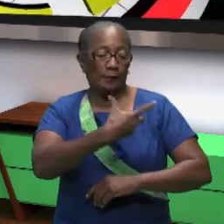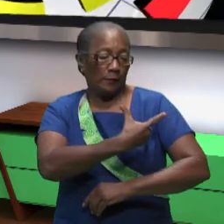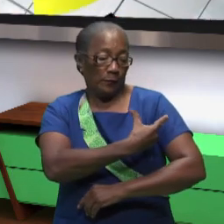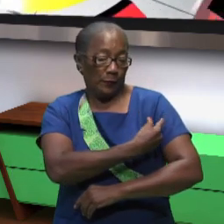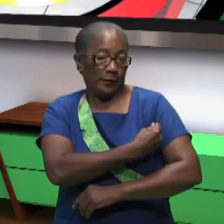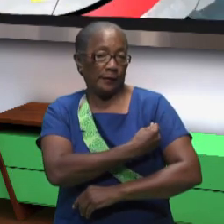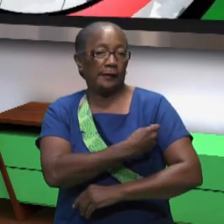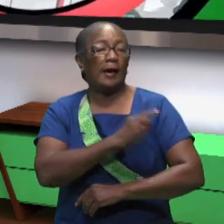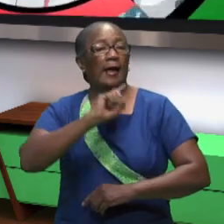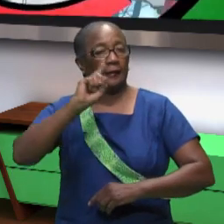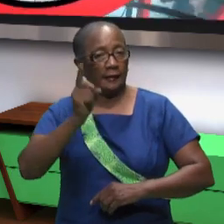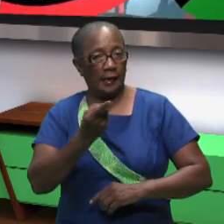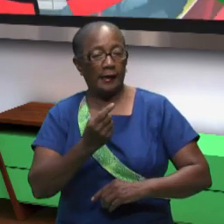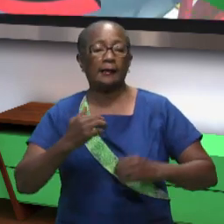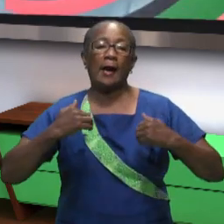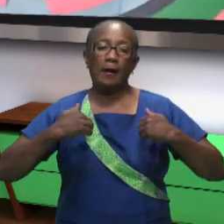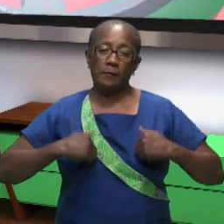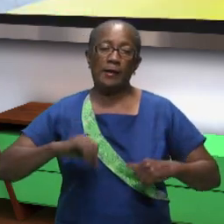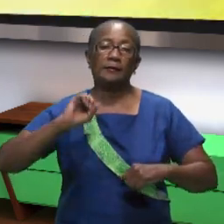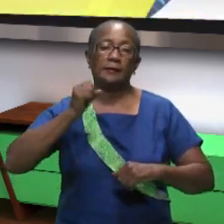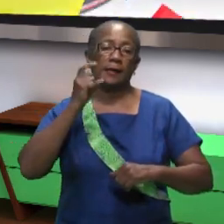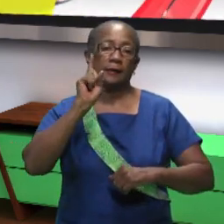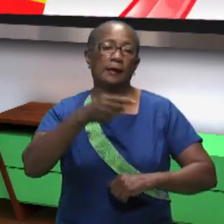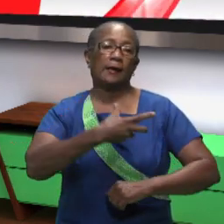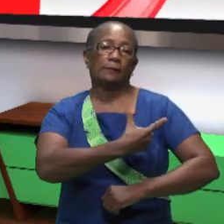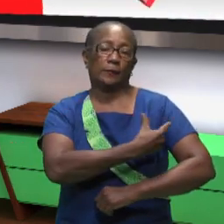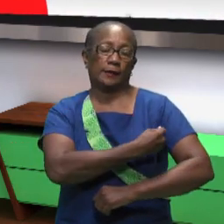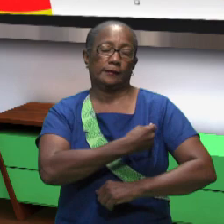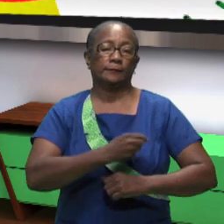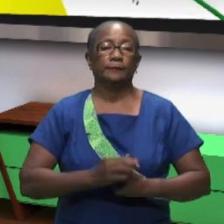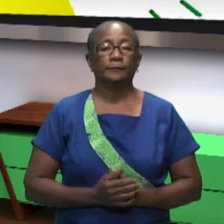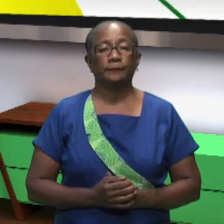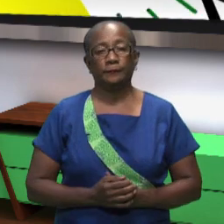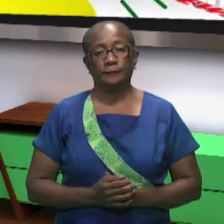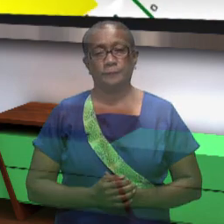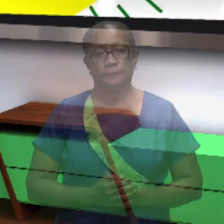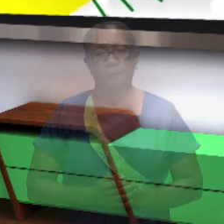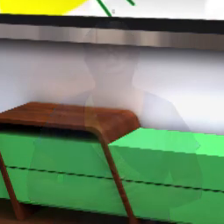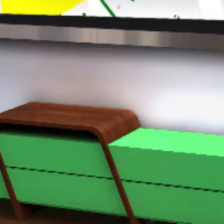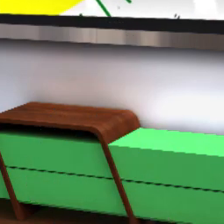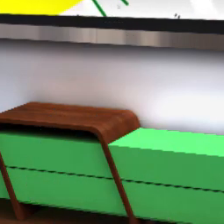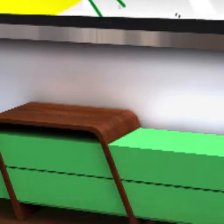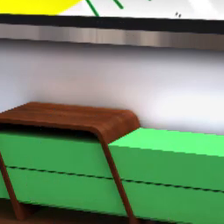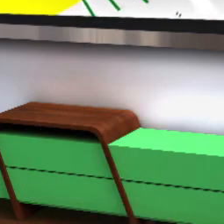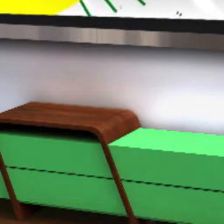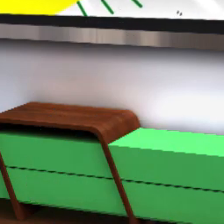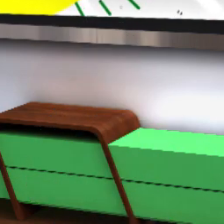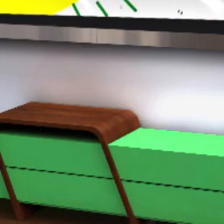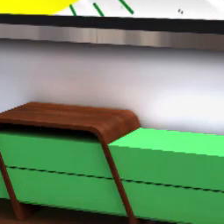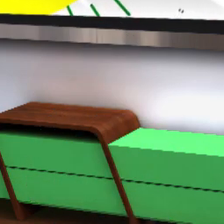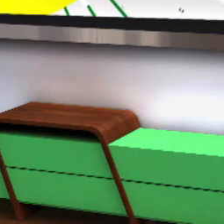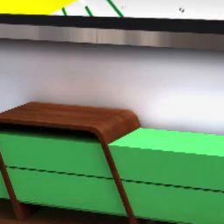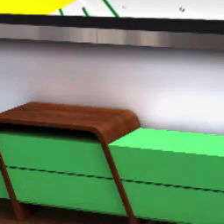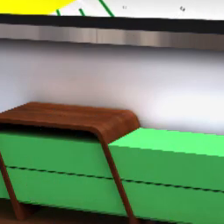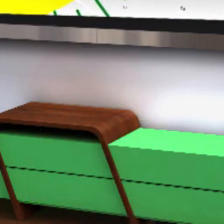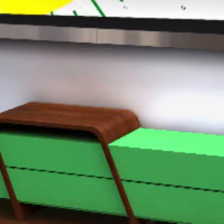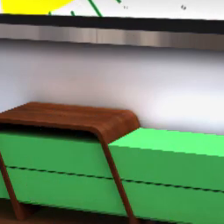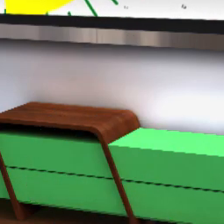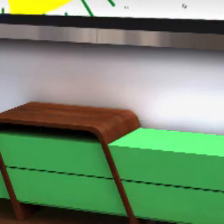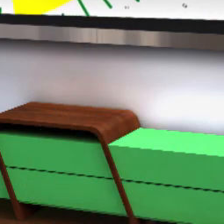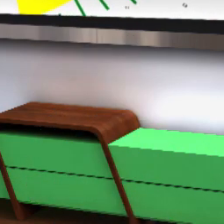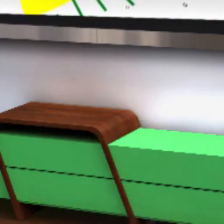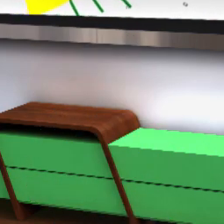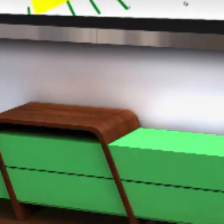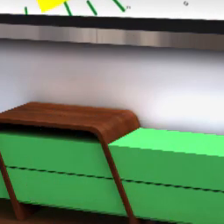injection and after which the rest of the residents can follow that is the local news for today tomorrow